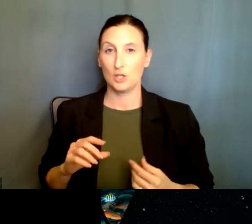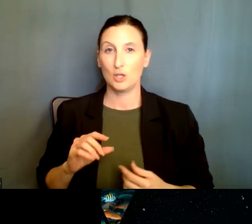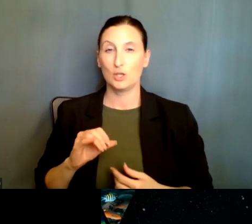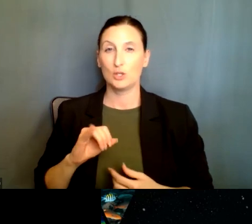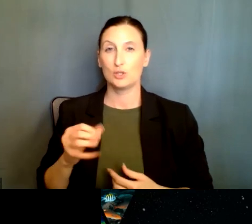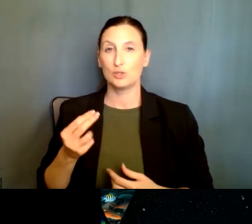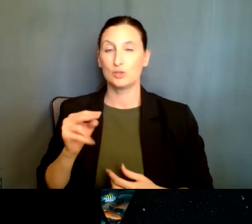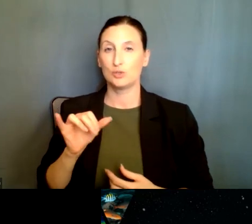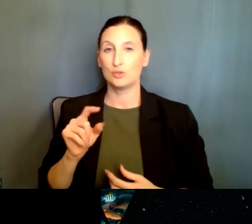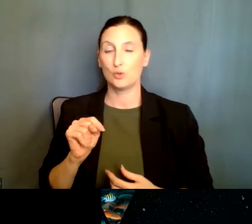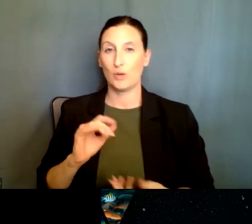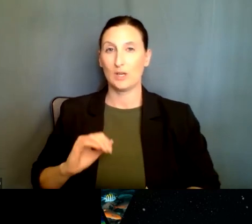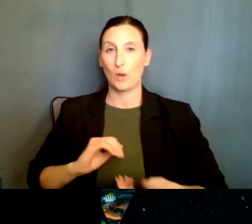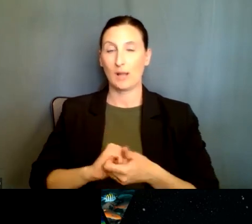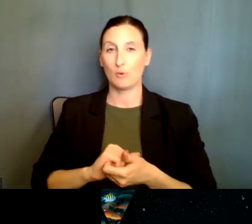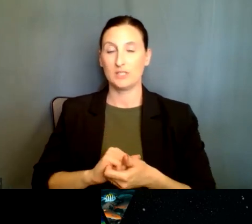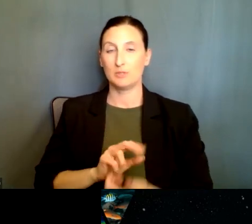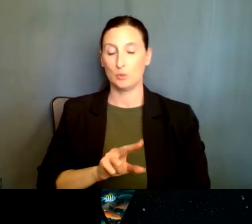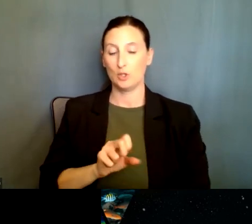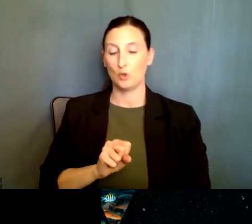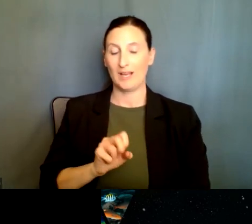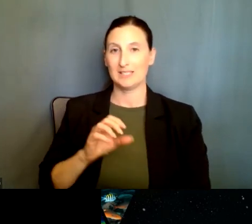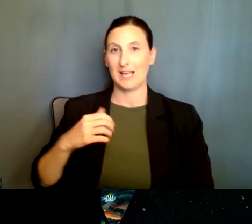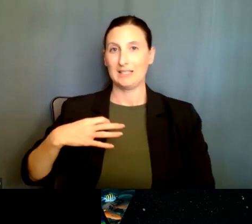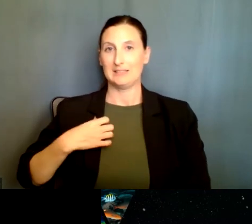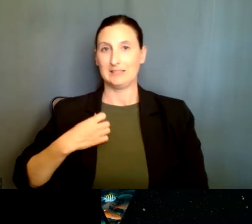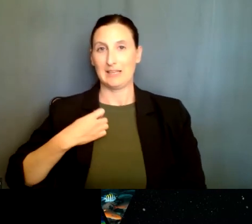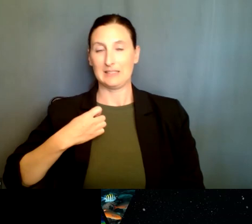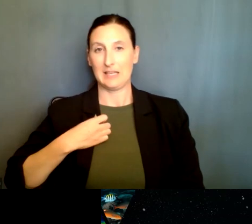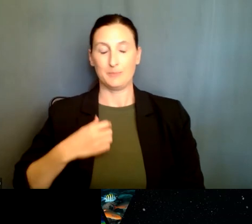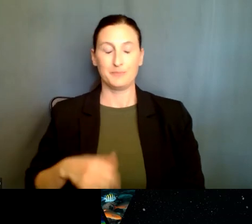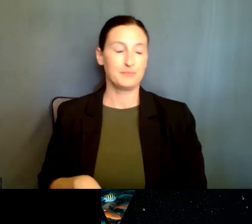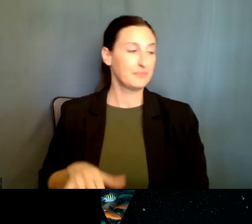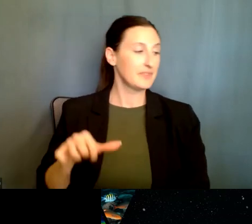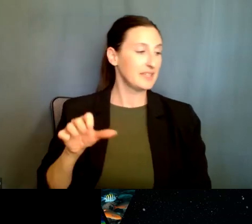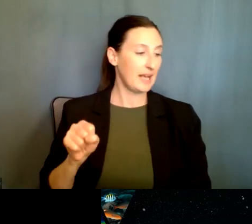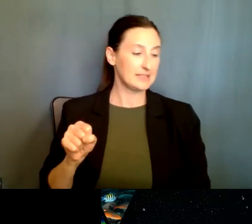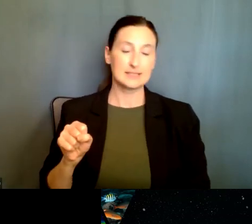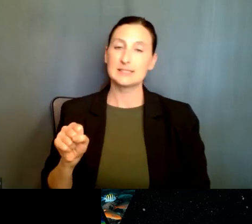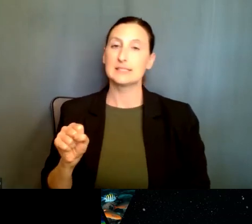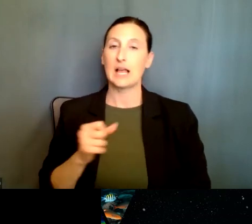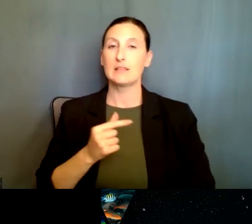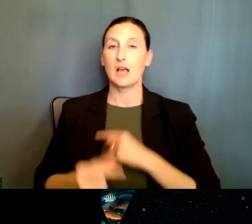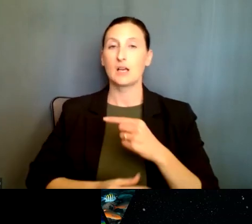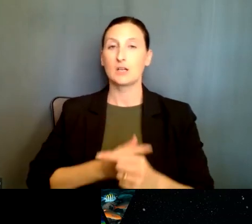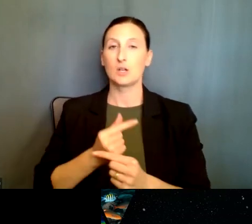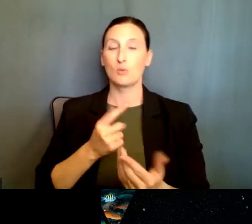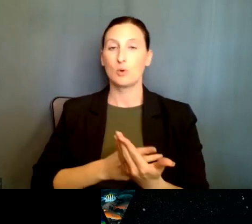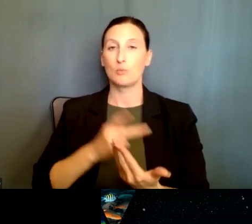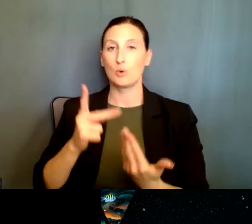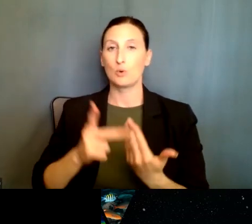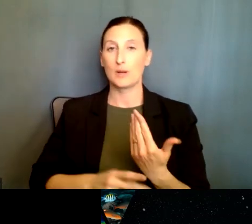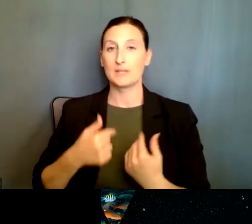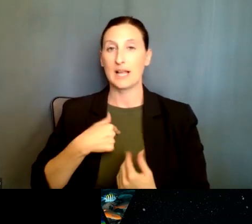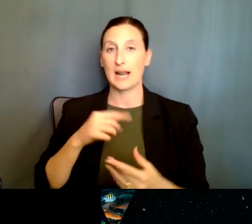between U.S. and Canada? Yes. So for instance, the global program that I mentioned, uh, before,